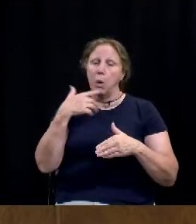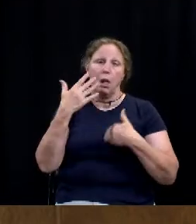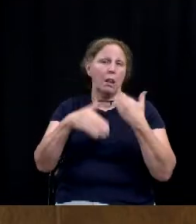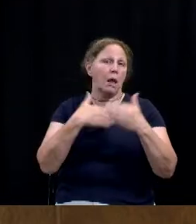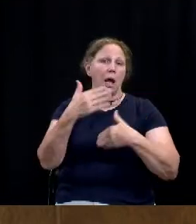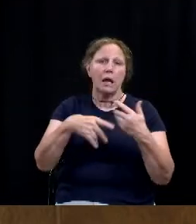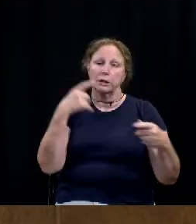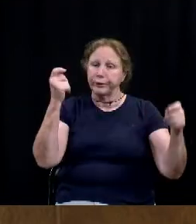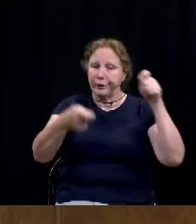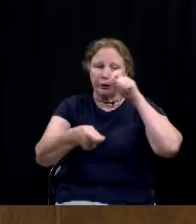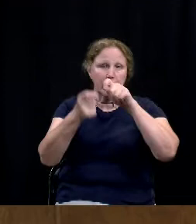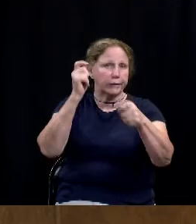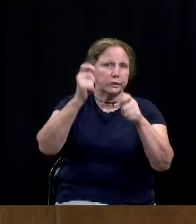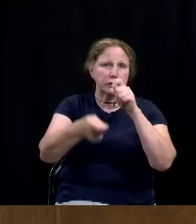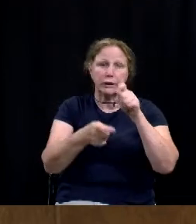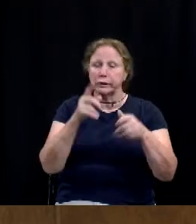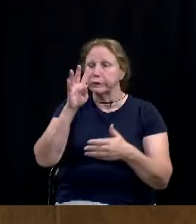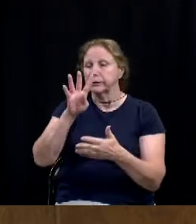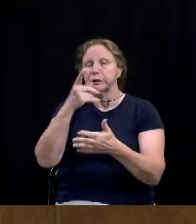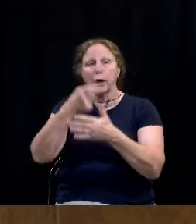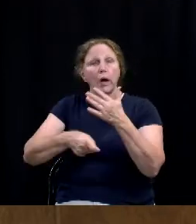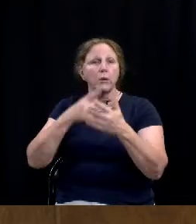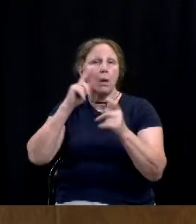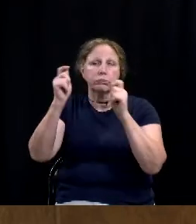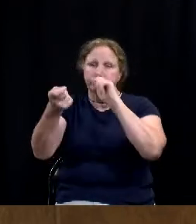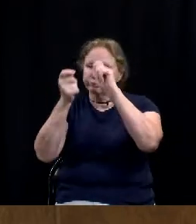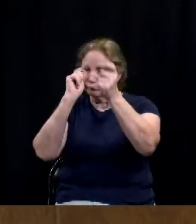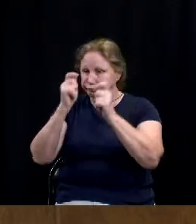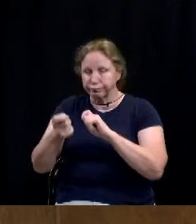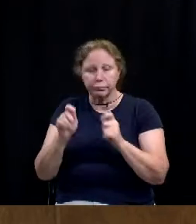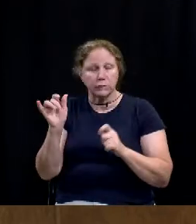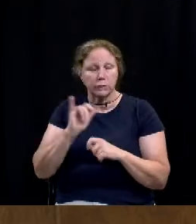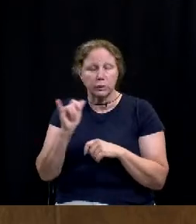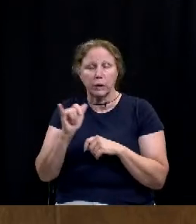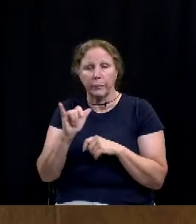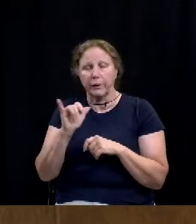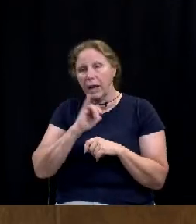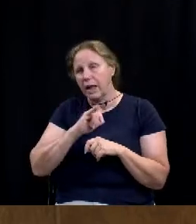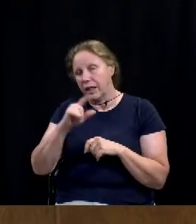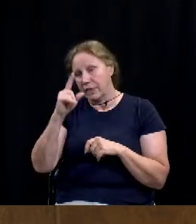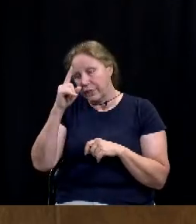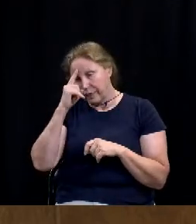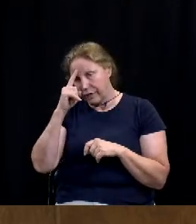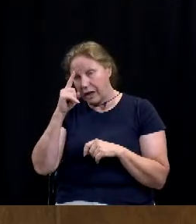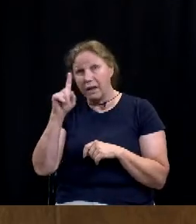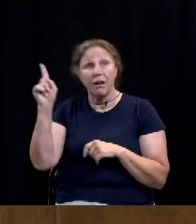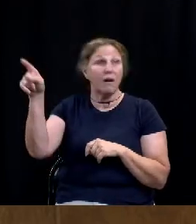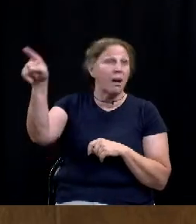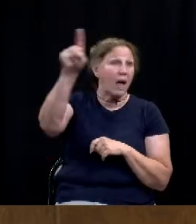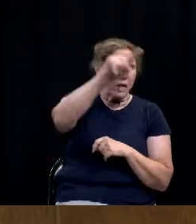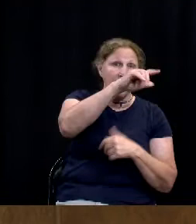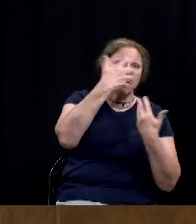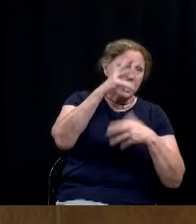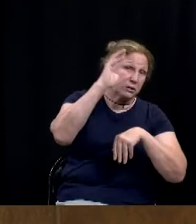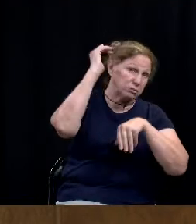fee structure. And so I think we're behind the other cities that are comparable and that we